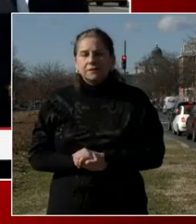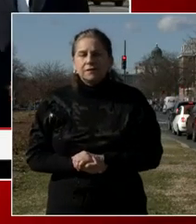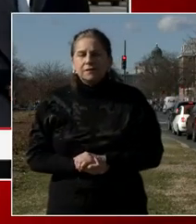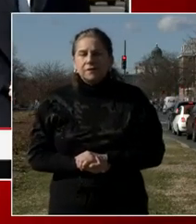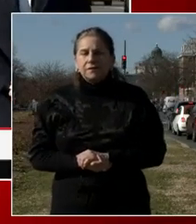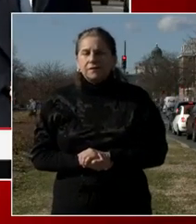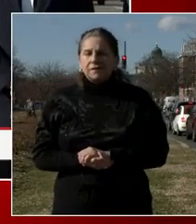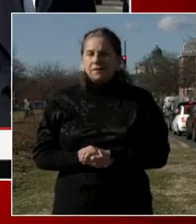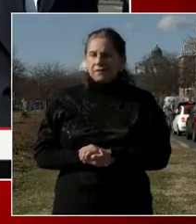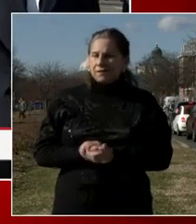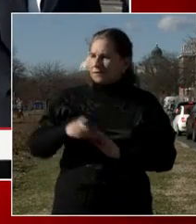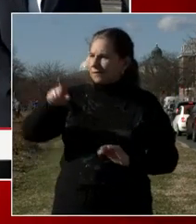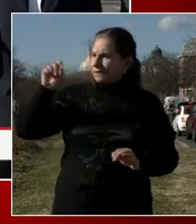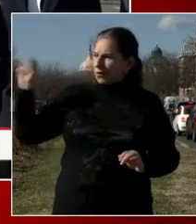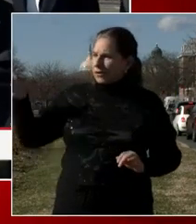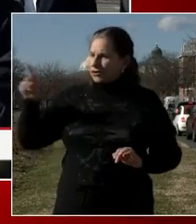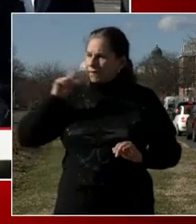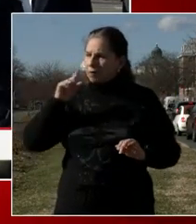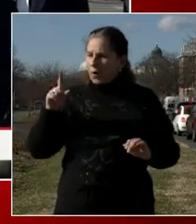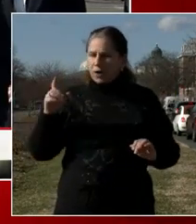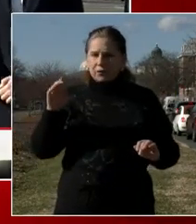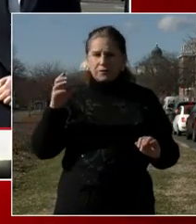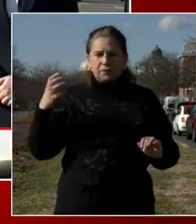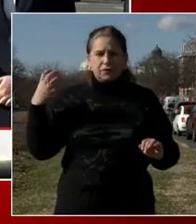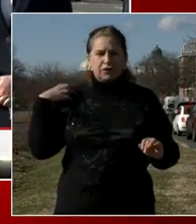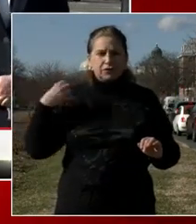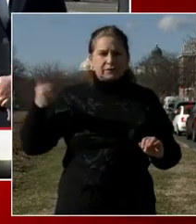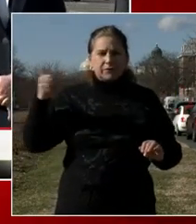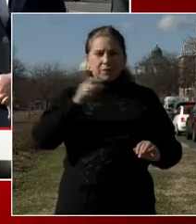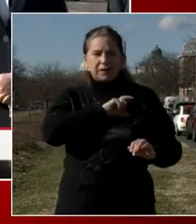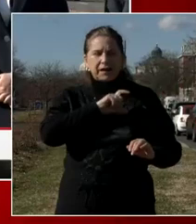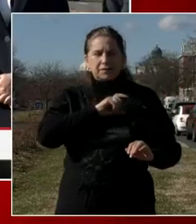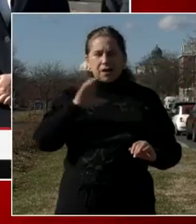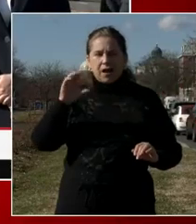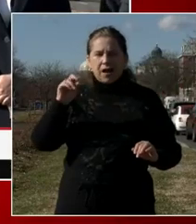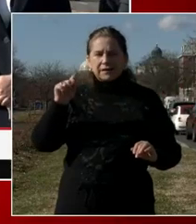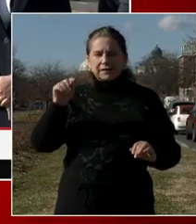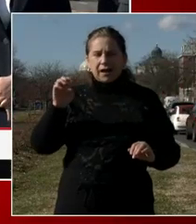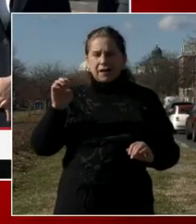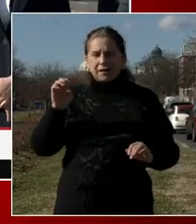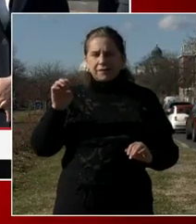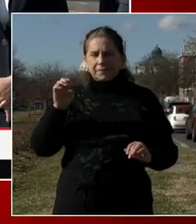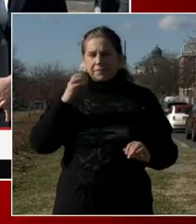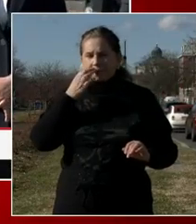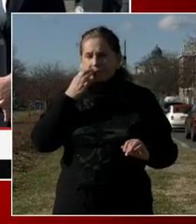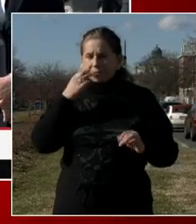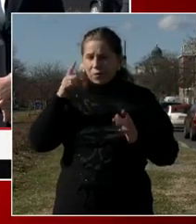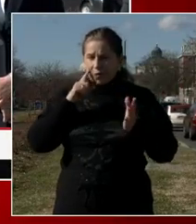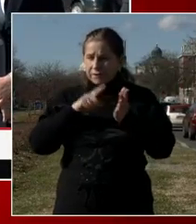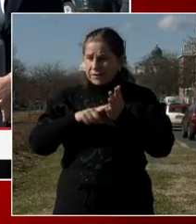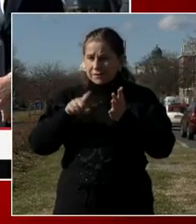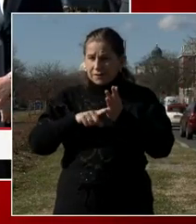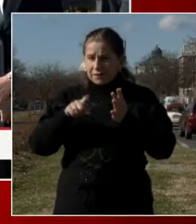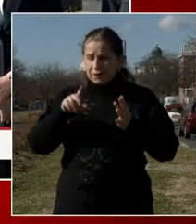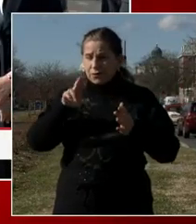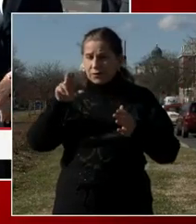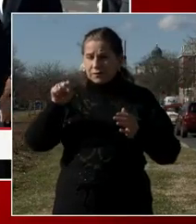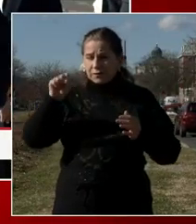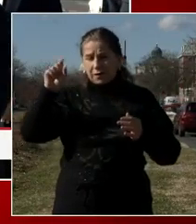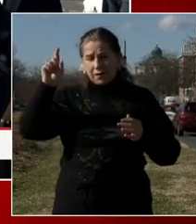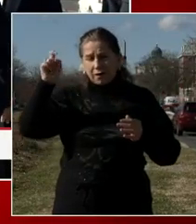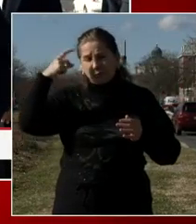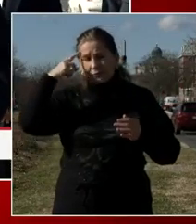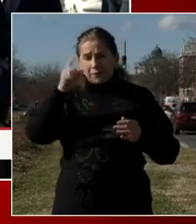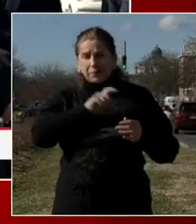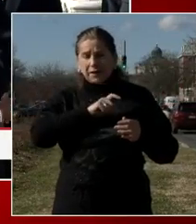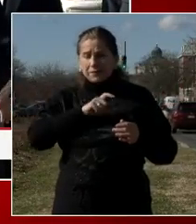Yeah, so MPD is investigating the Capitol police officer who shot and killed the person in the Capitol. few weeks